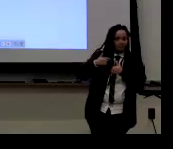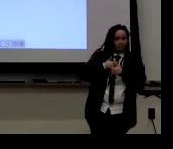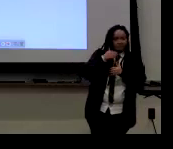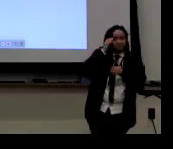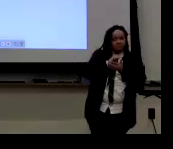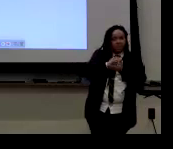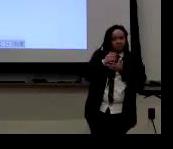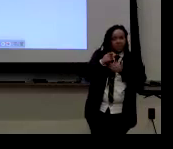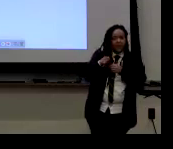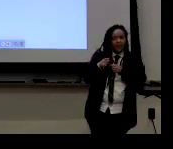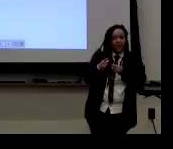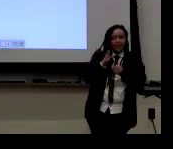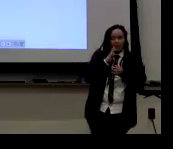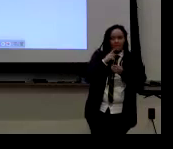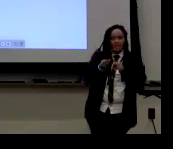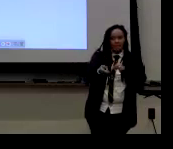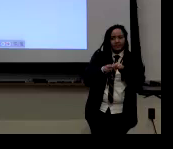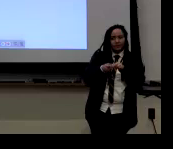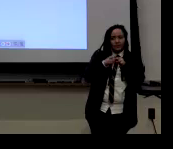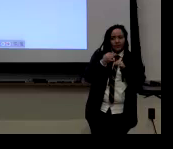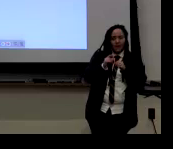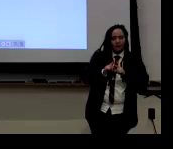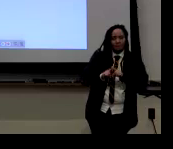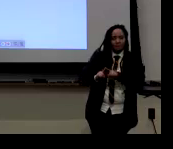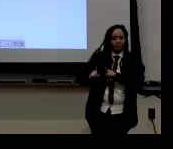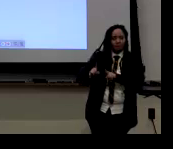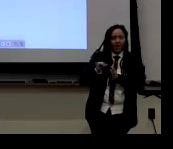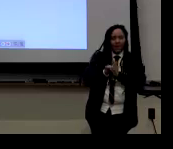changes as far as it relates to their deaf identity.